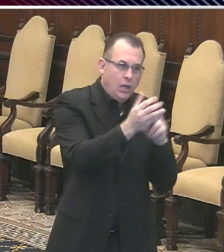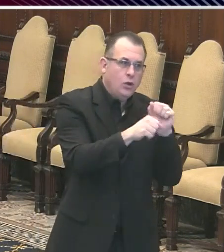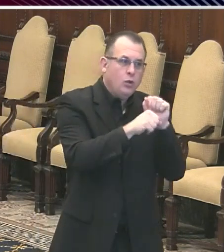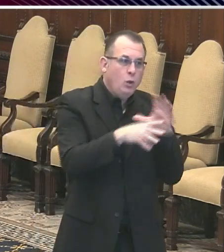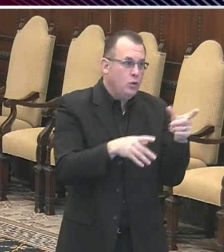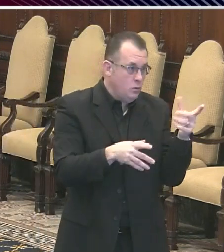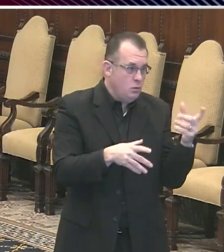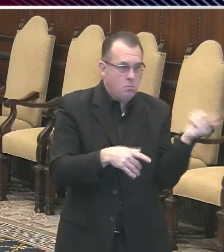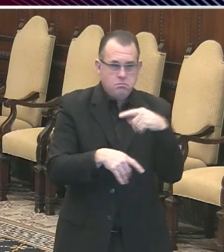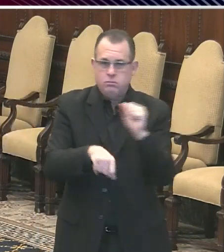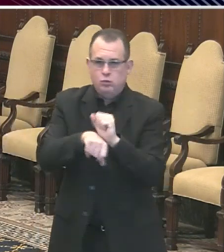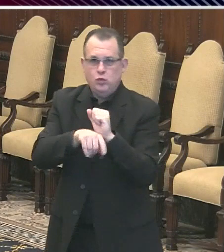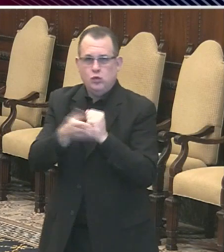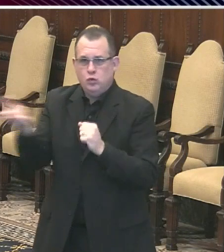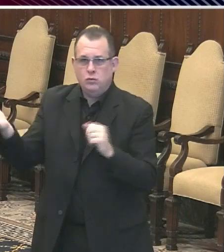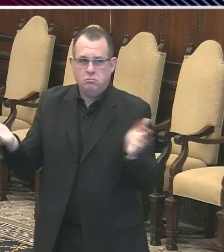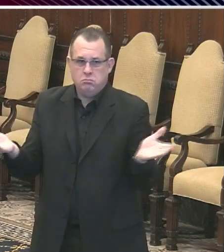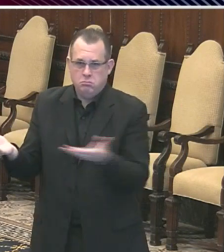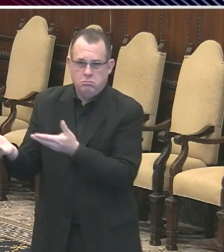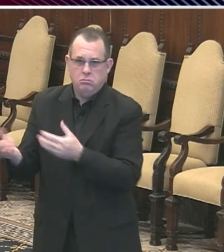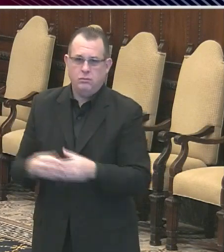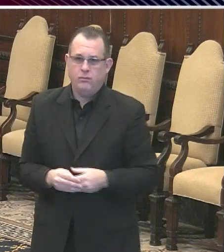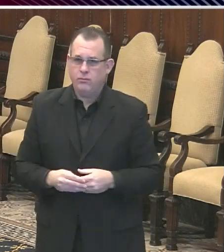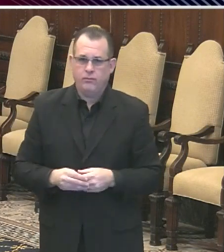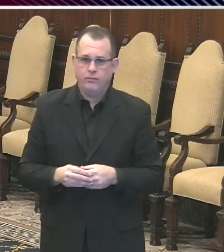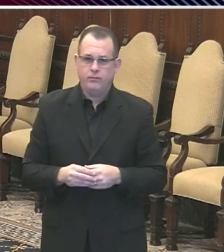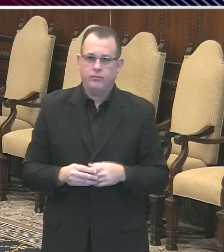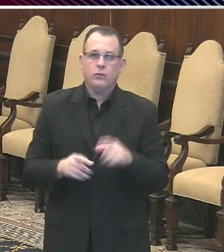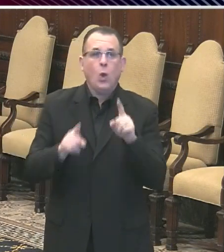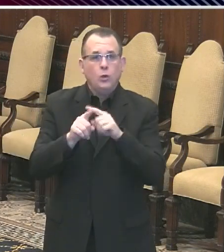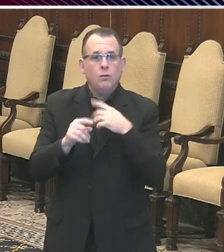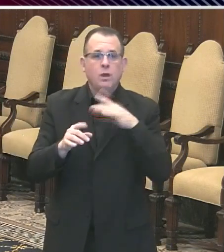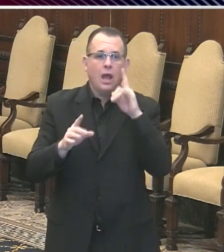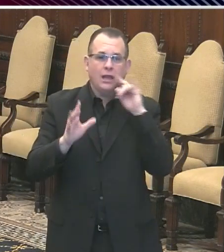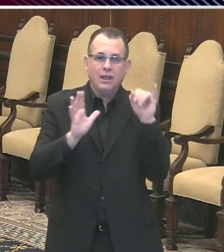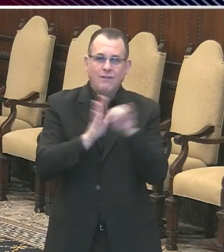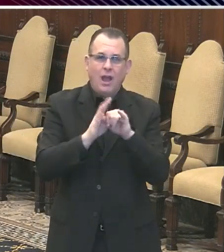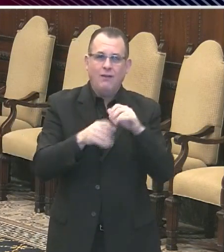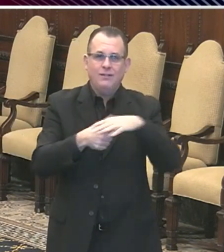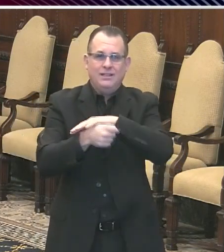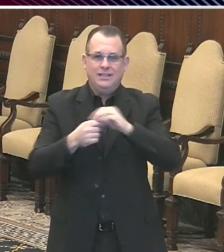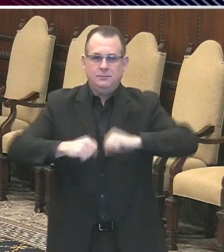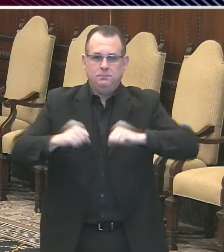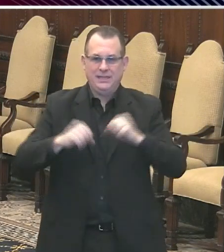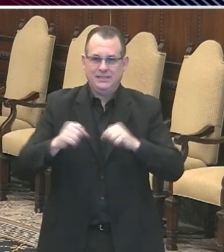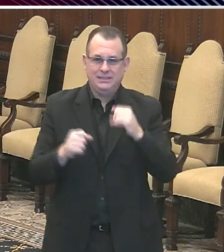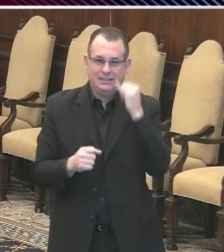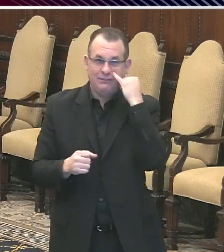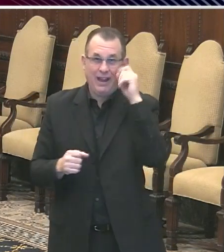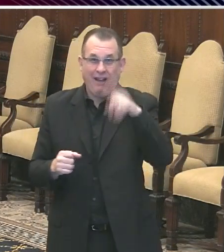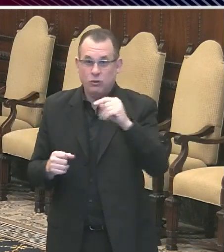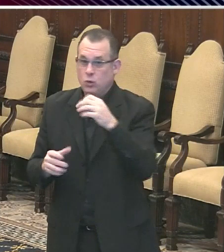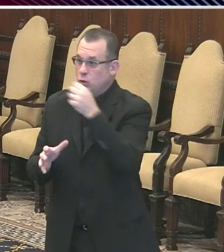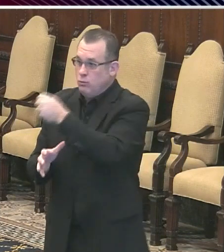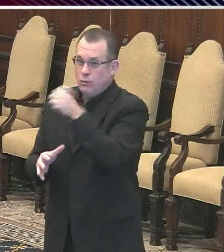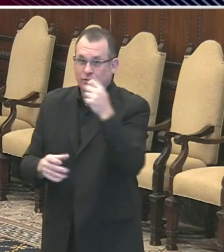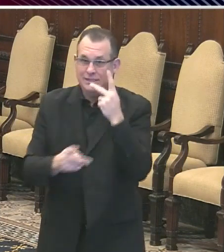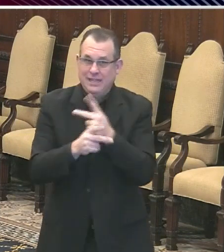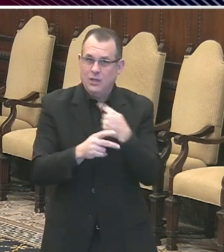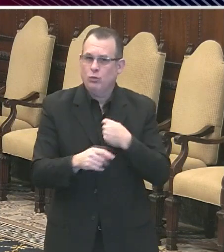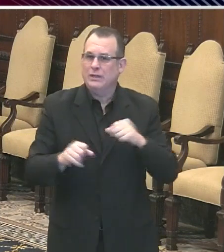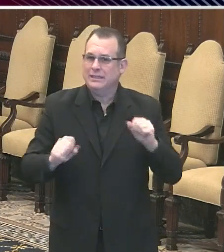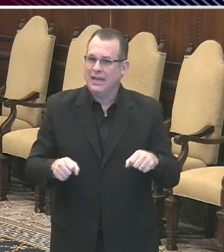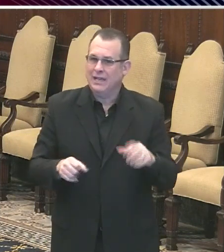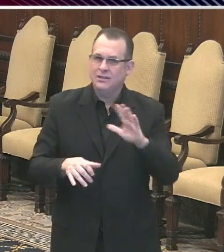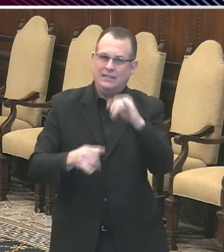necessary, we have identified space to move individuals to that, where we could provide care. That would be certainly a last resort.